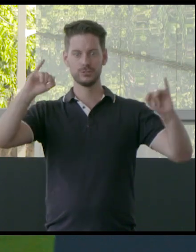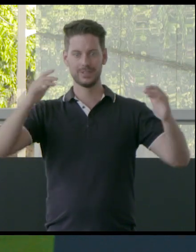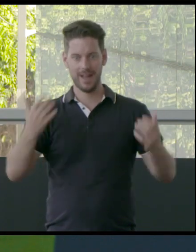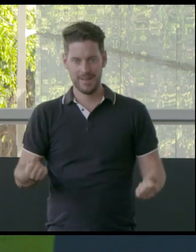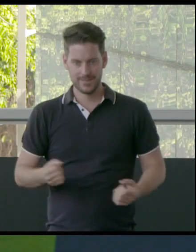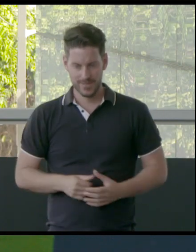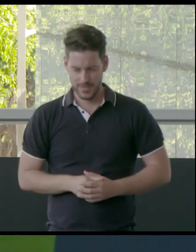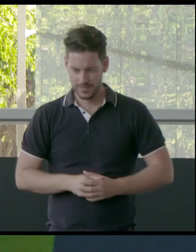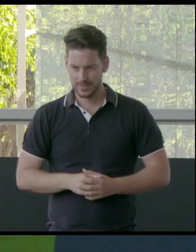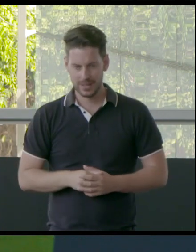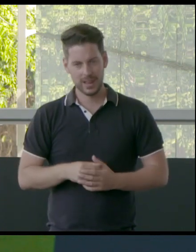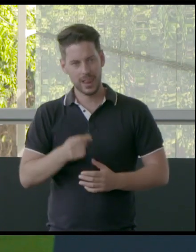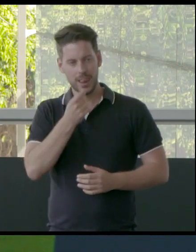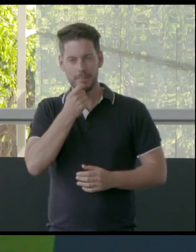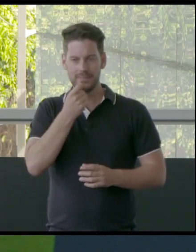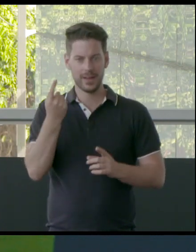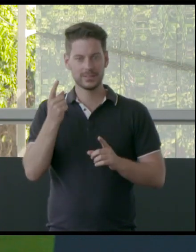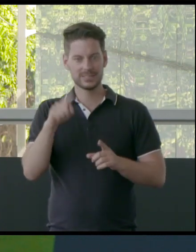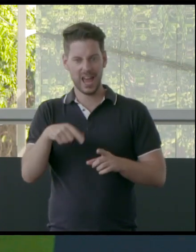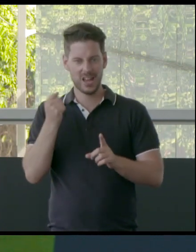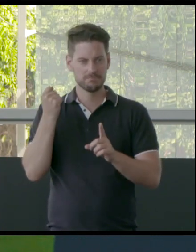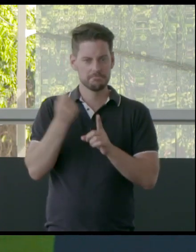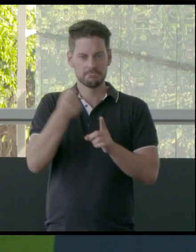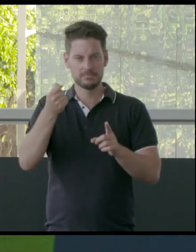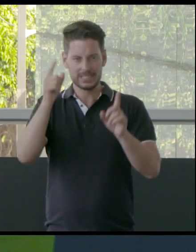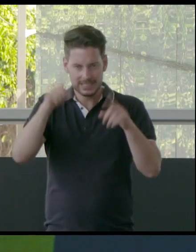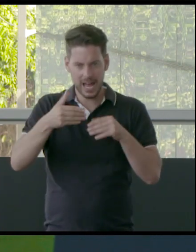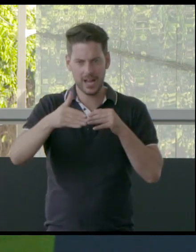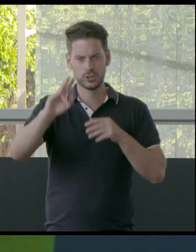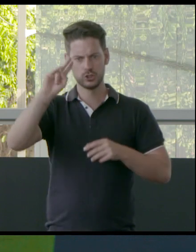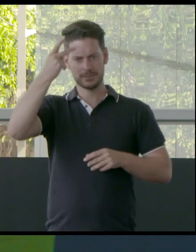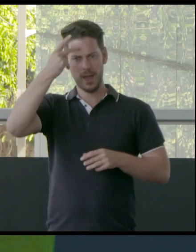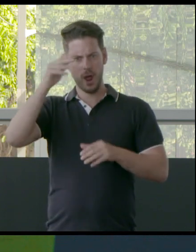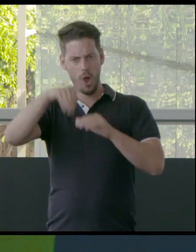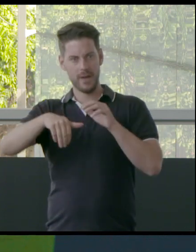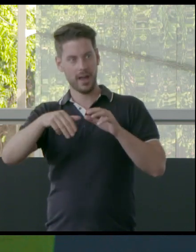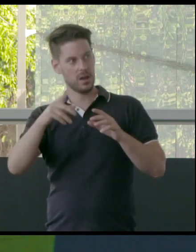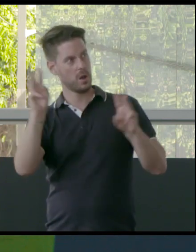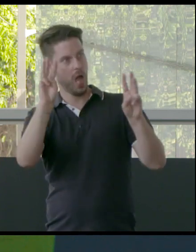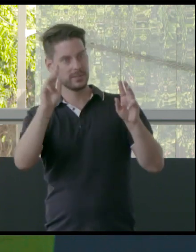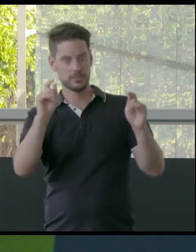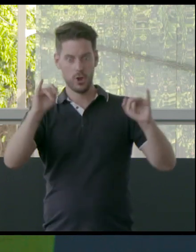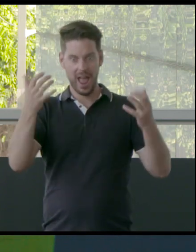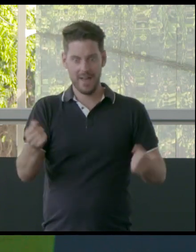act as a bit of a catalyst to changing people's minds about the climate emergency.